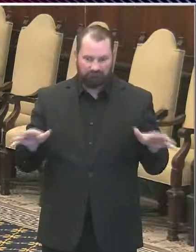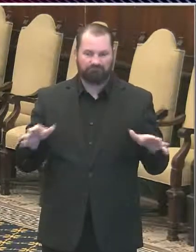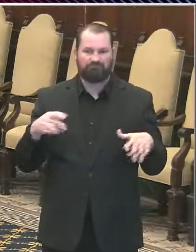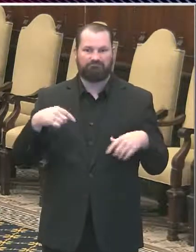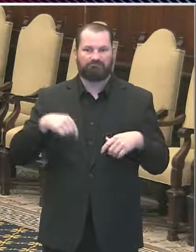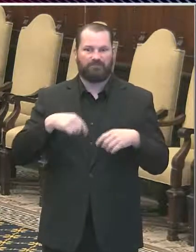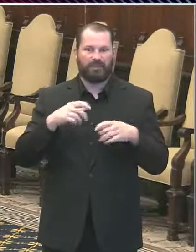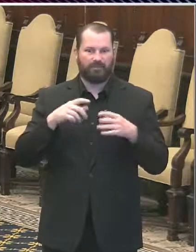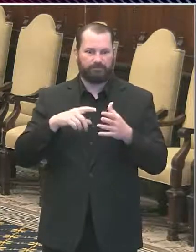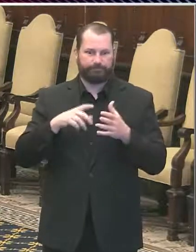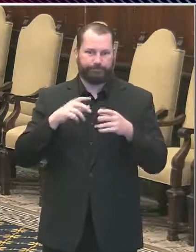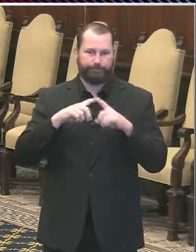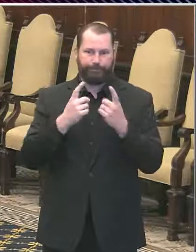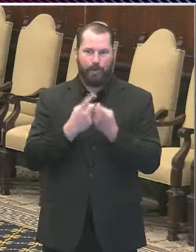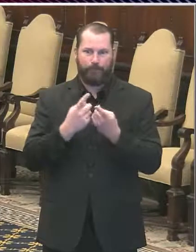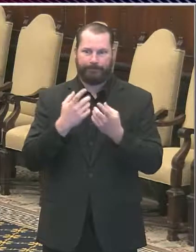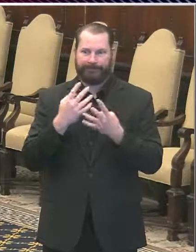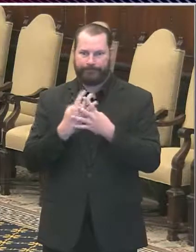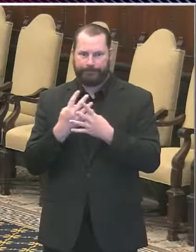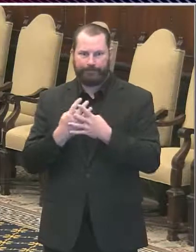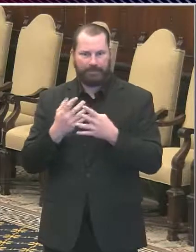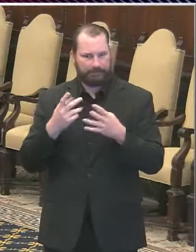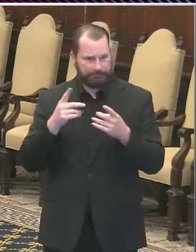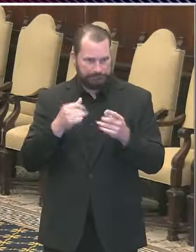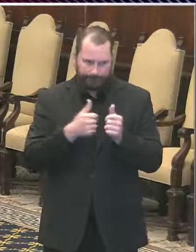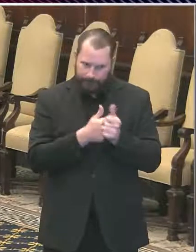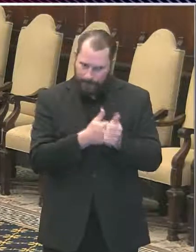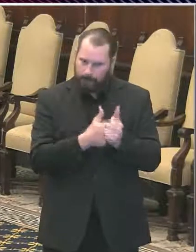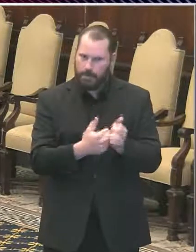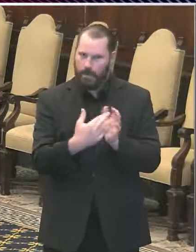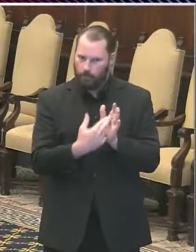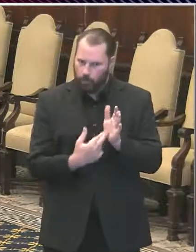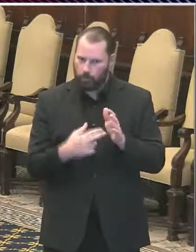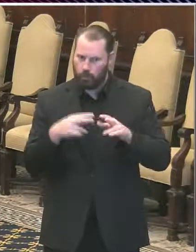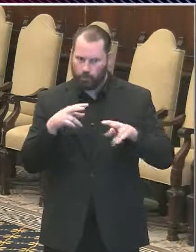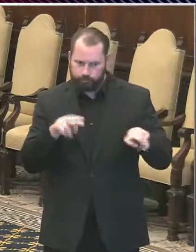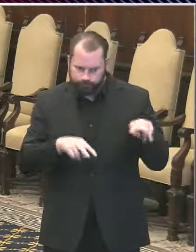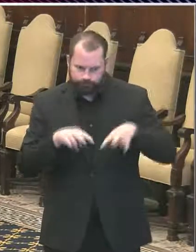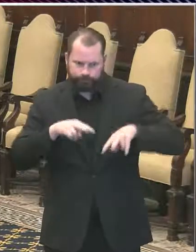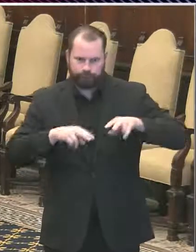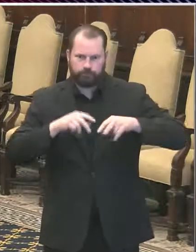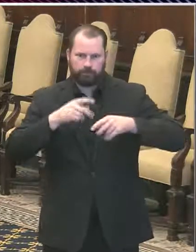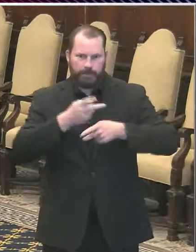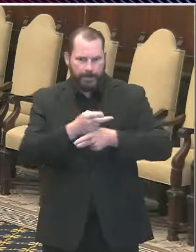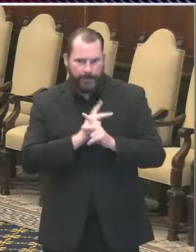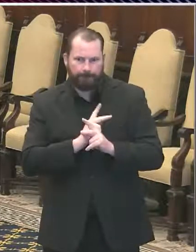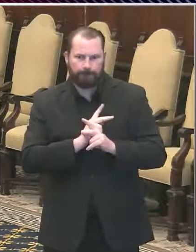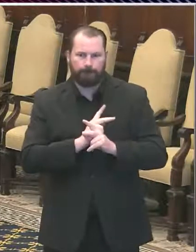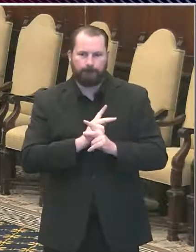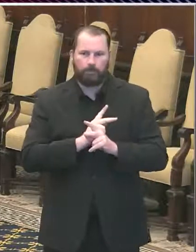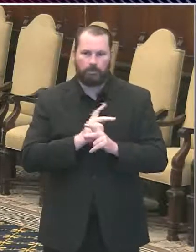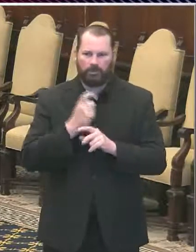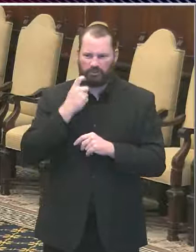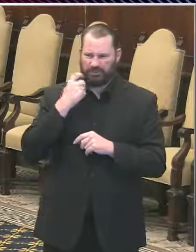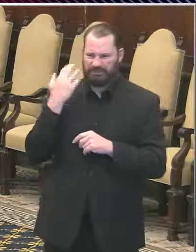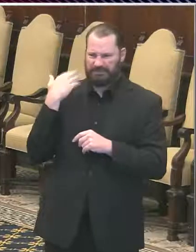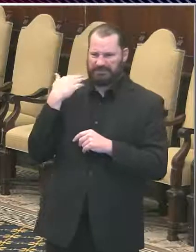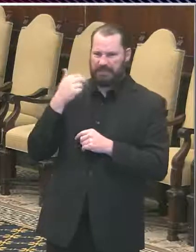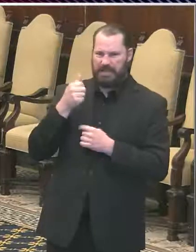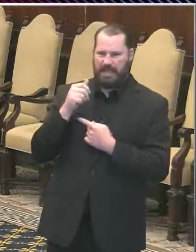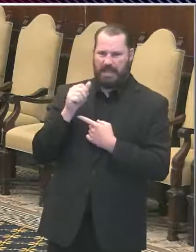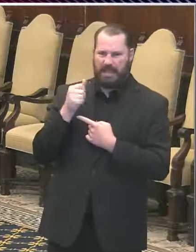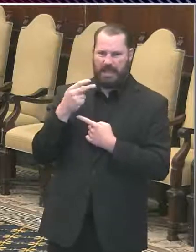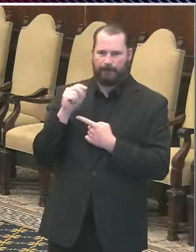to contain the spread of the coronavirus in the facilities. In early April, there were 10 or more prisoners testing positive each day,